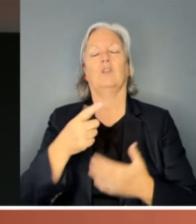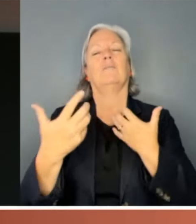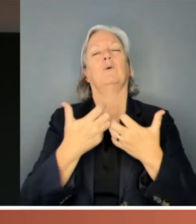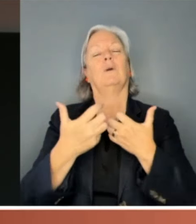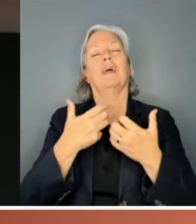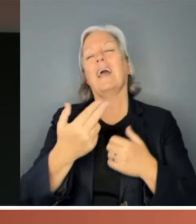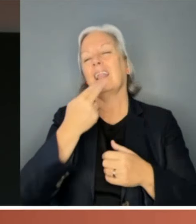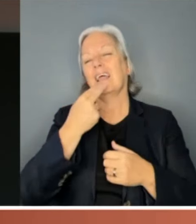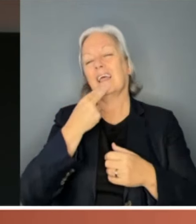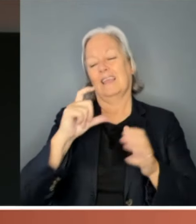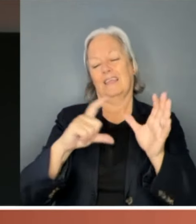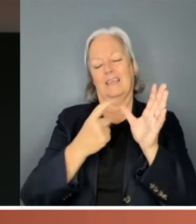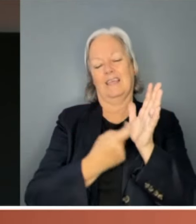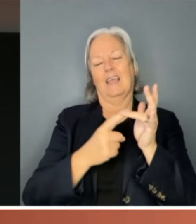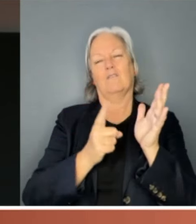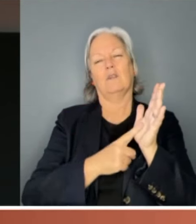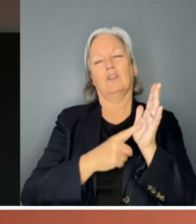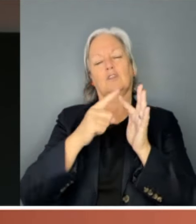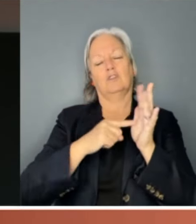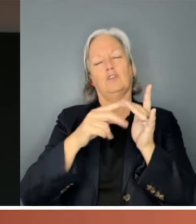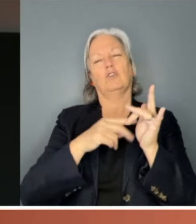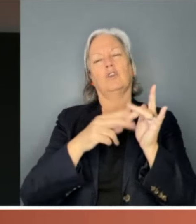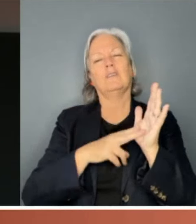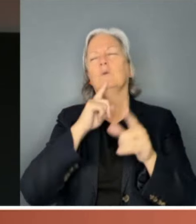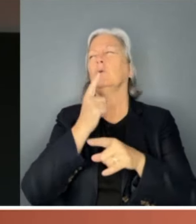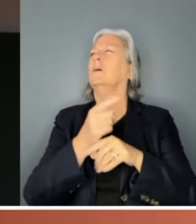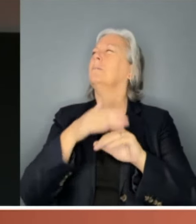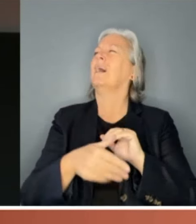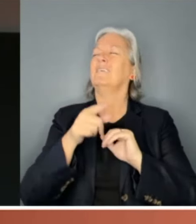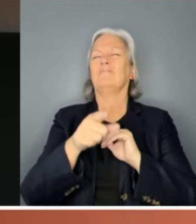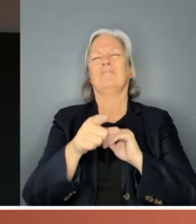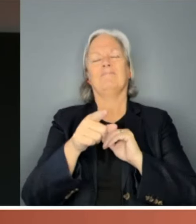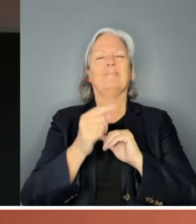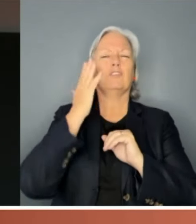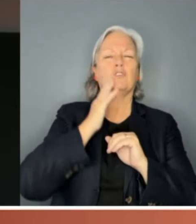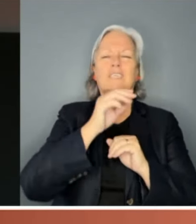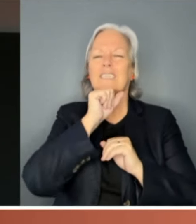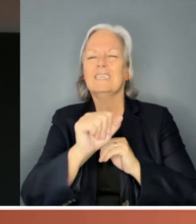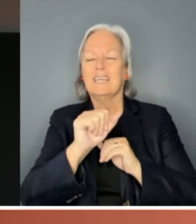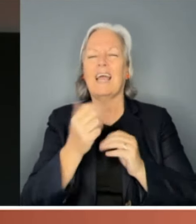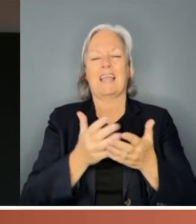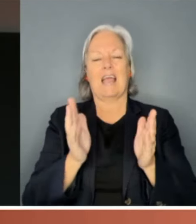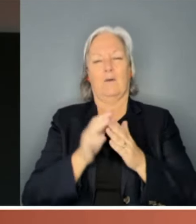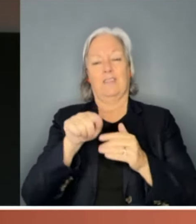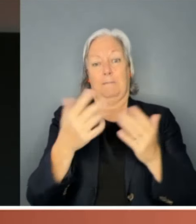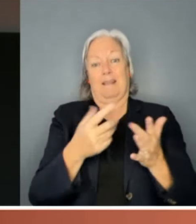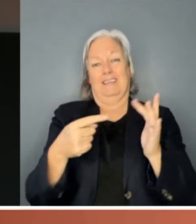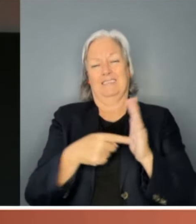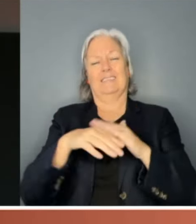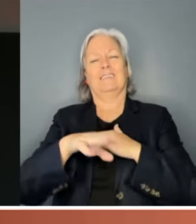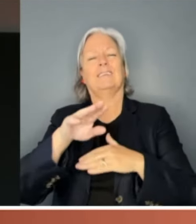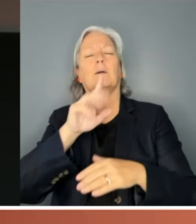Johnson has thought long and hard about the gender card and how it's played in politics. She suggests,